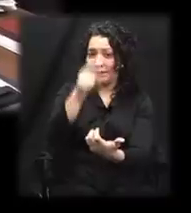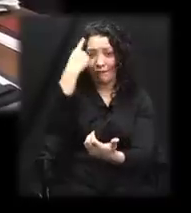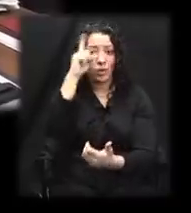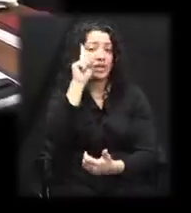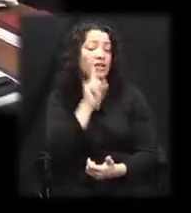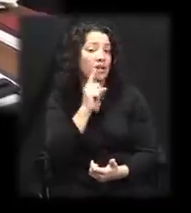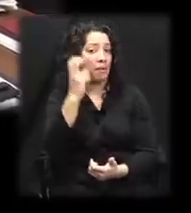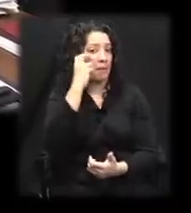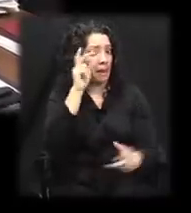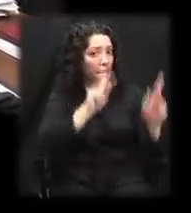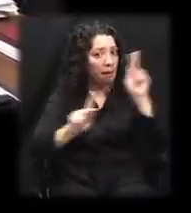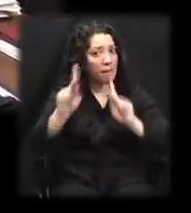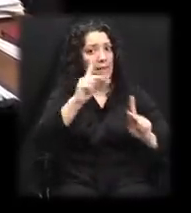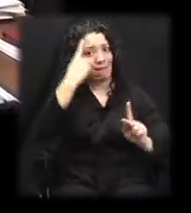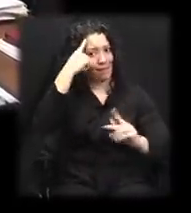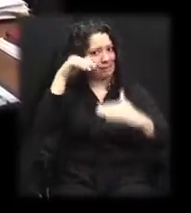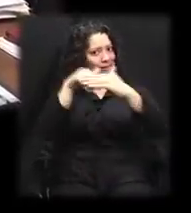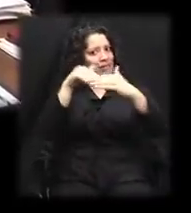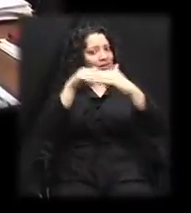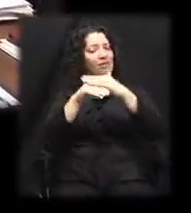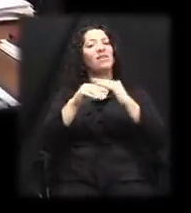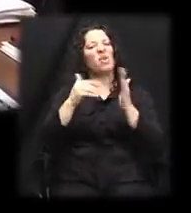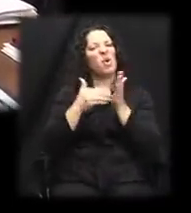access technology is often needed.